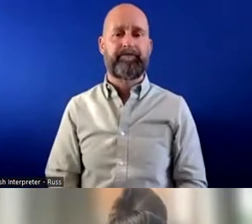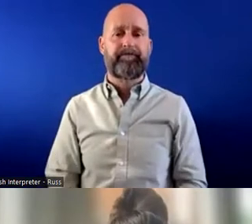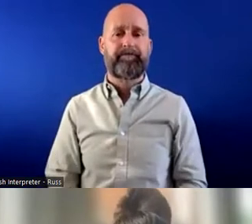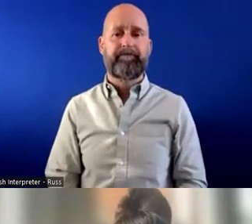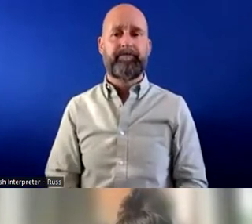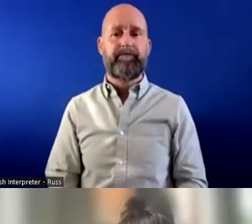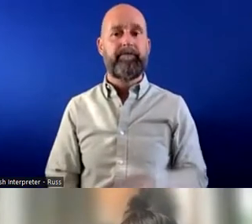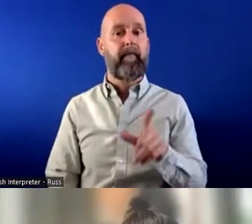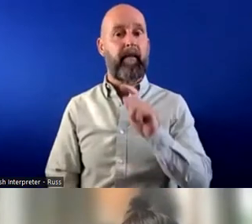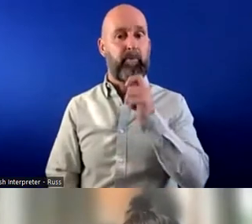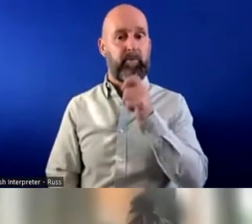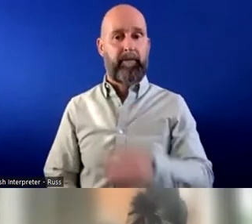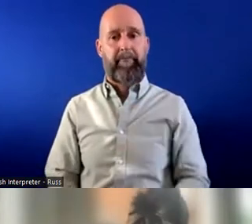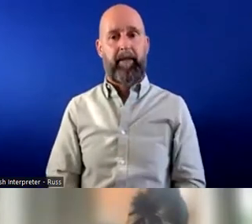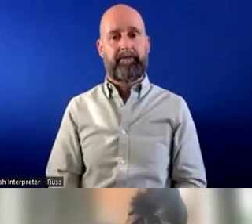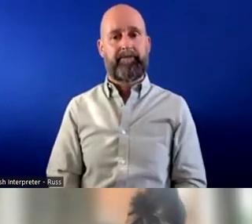Fiona